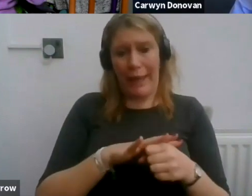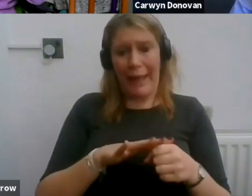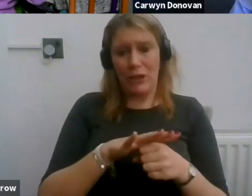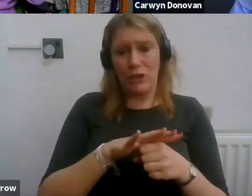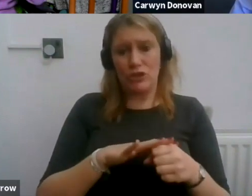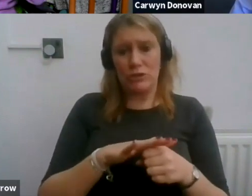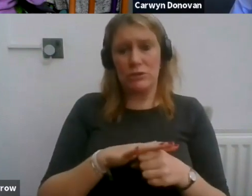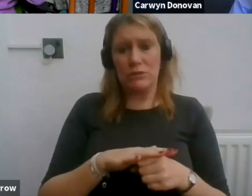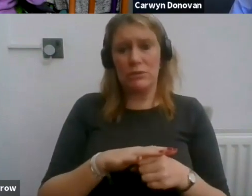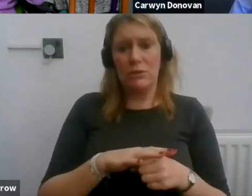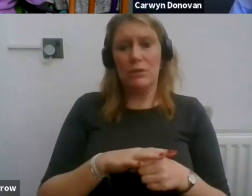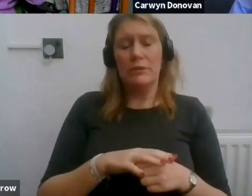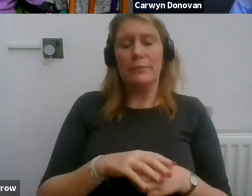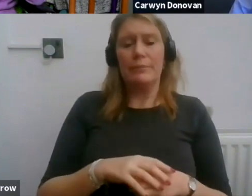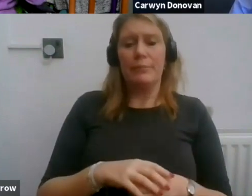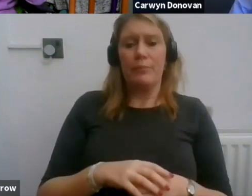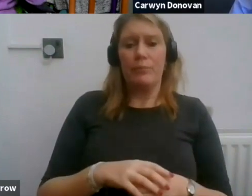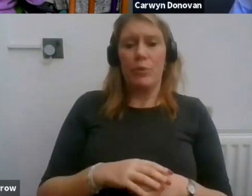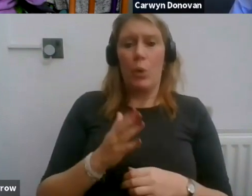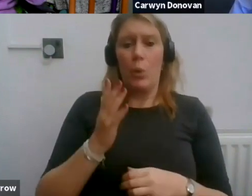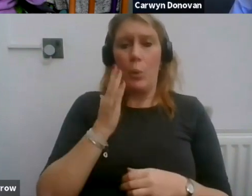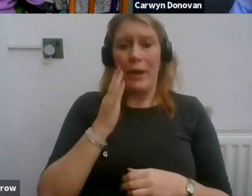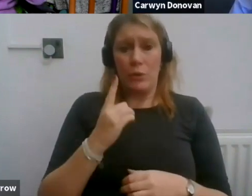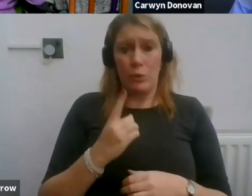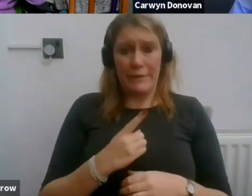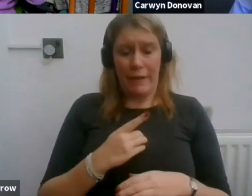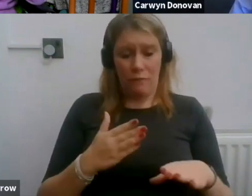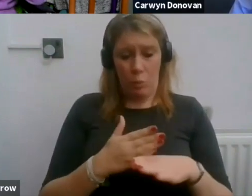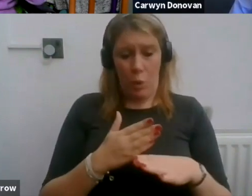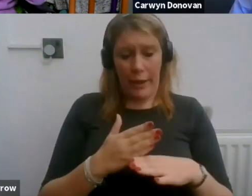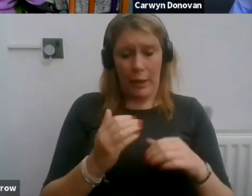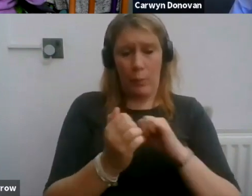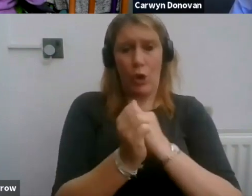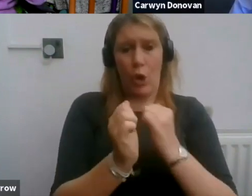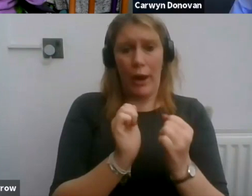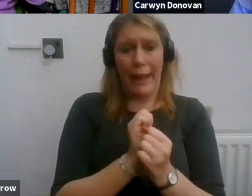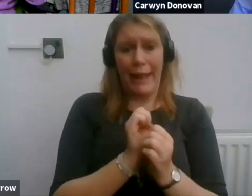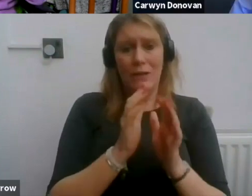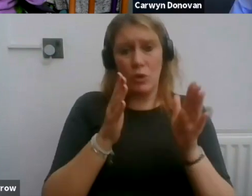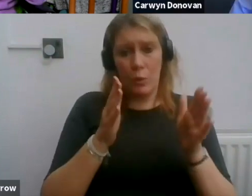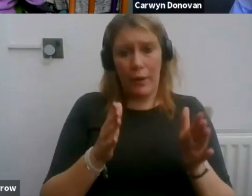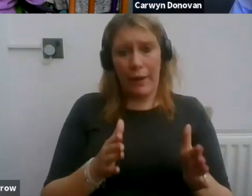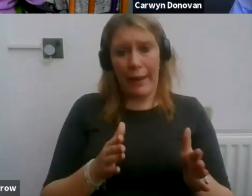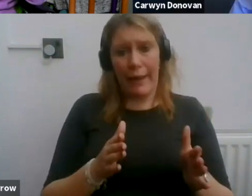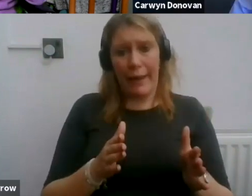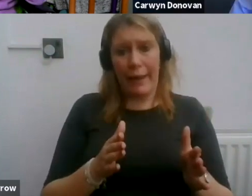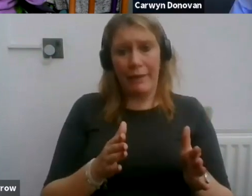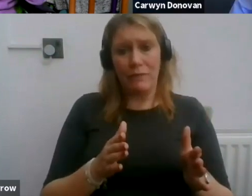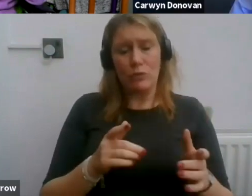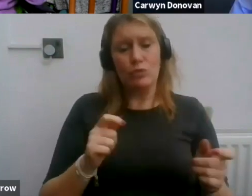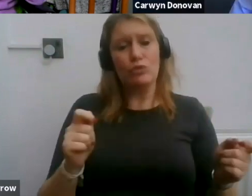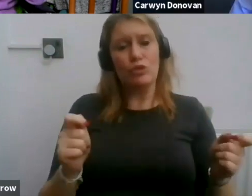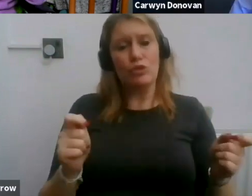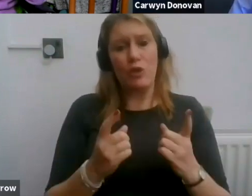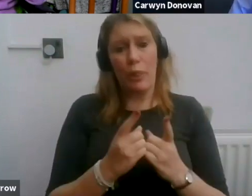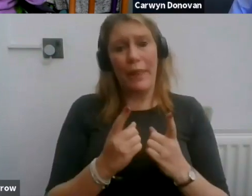Chatsworth House, when you and your colleagues work together, you can change things for the better.